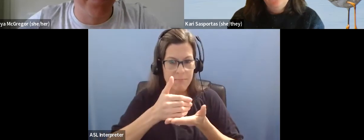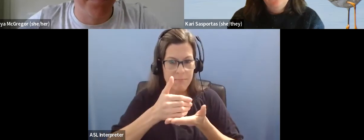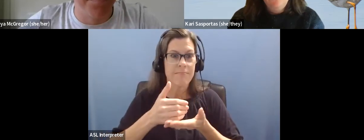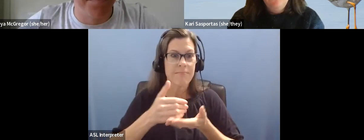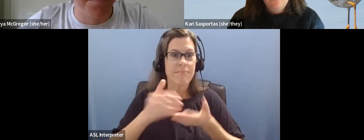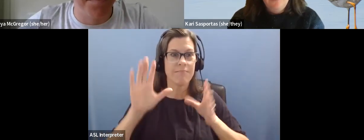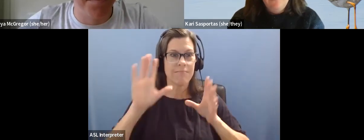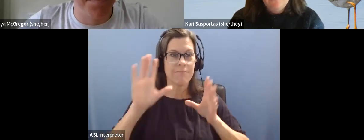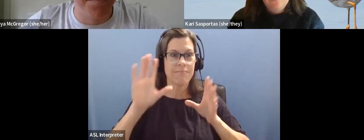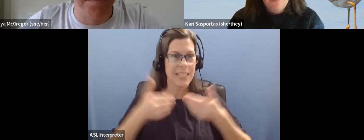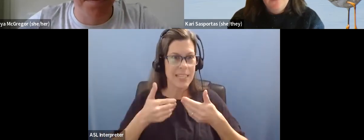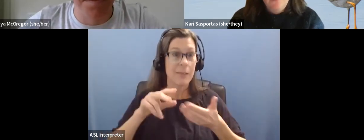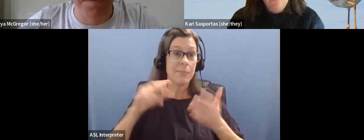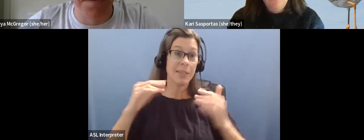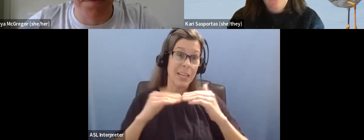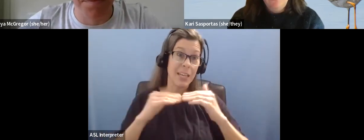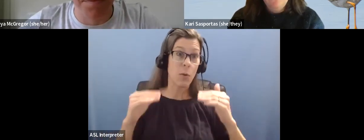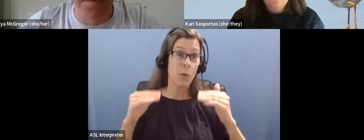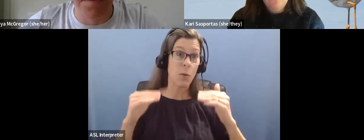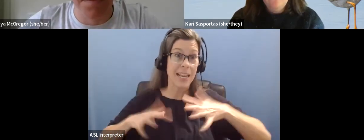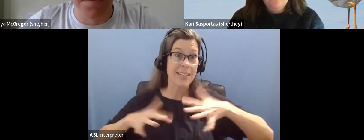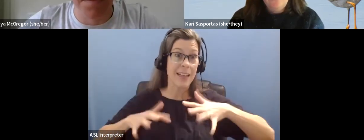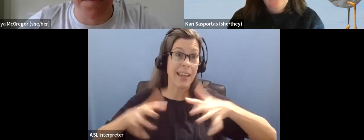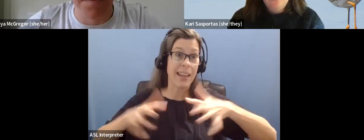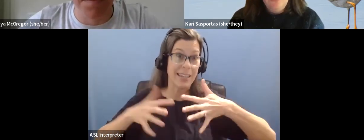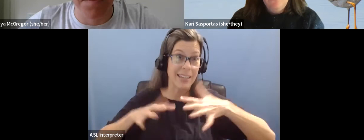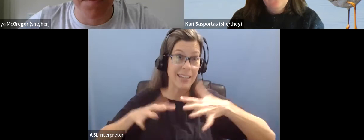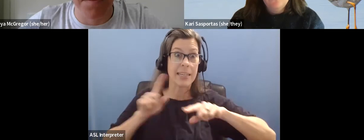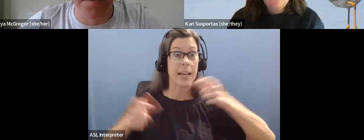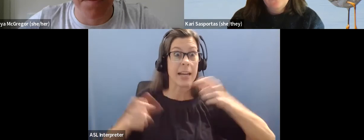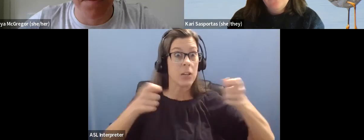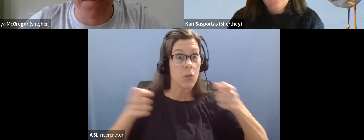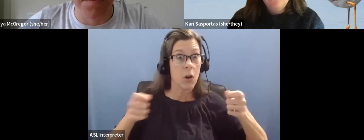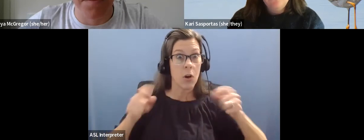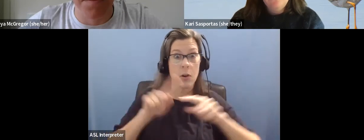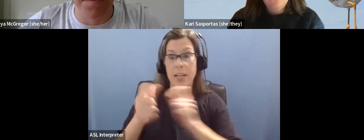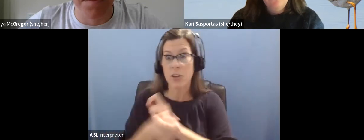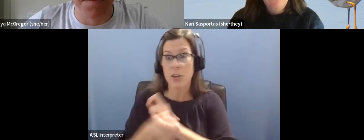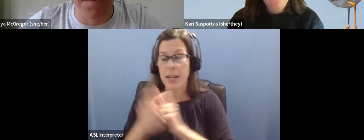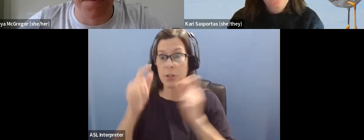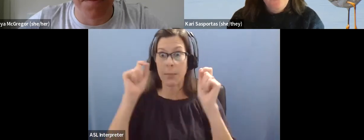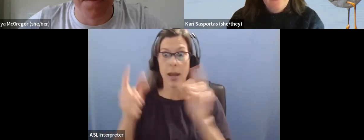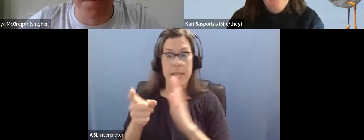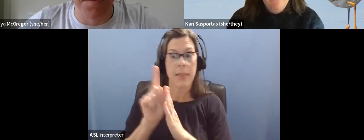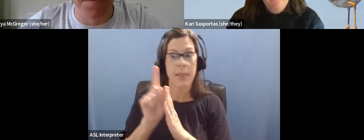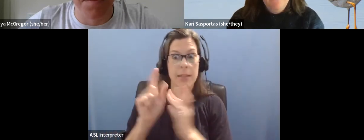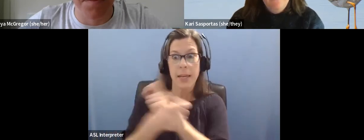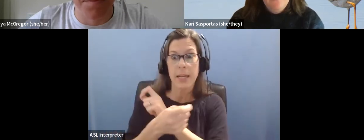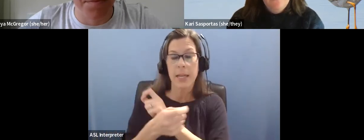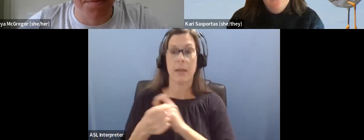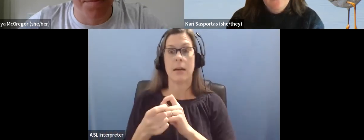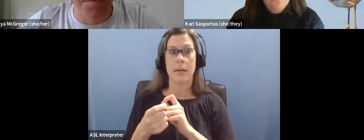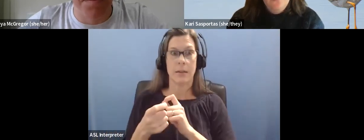I've mentioned this before about things that you might not have control over or can't change or surprises. And so, um,